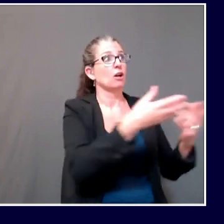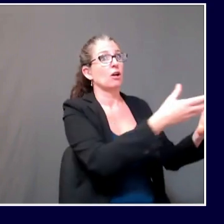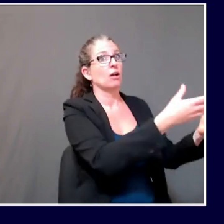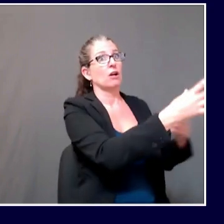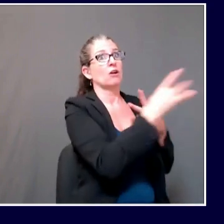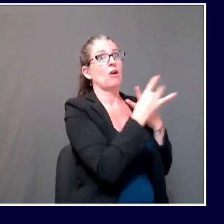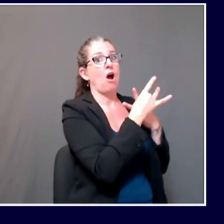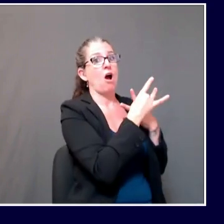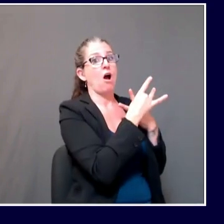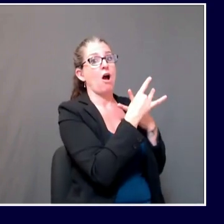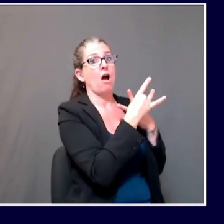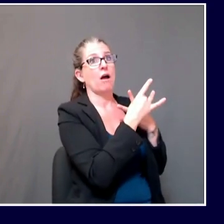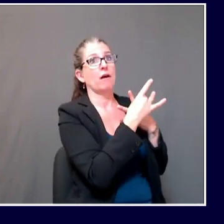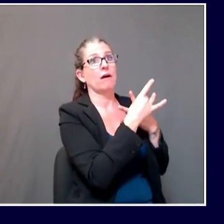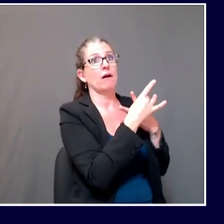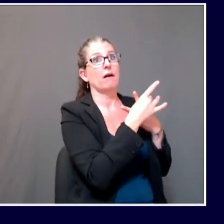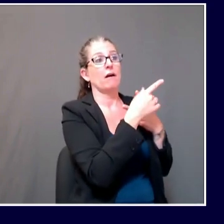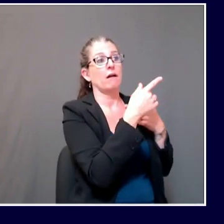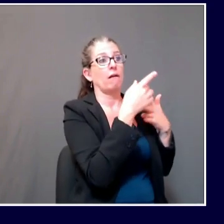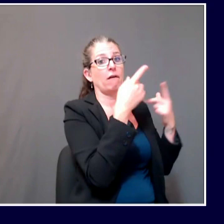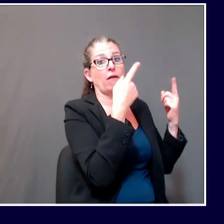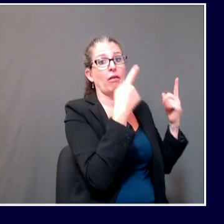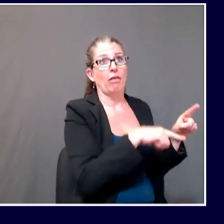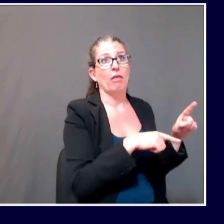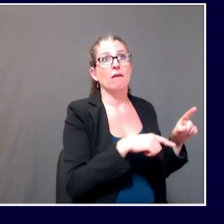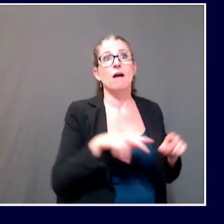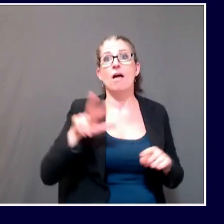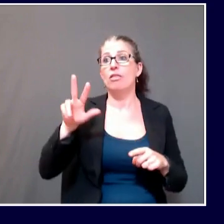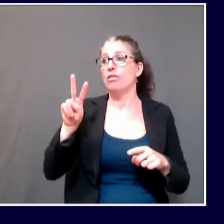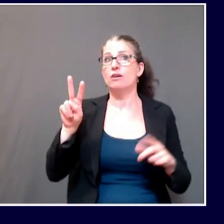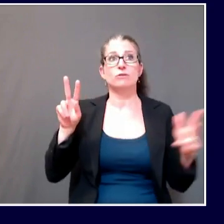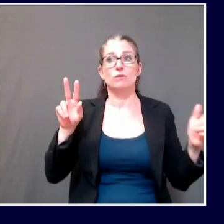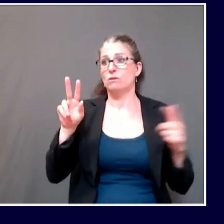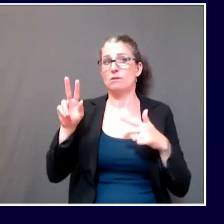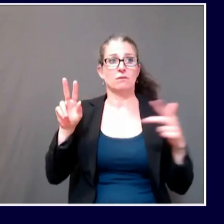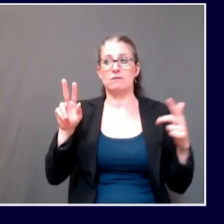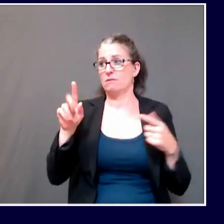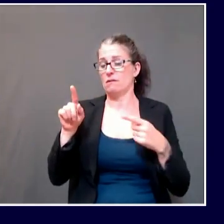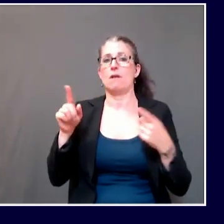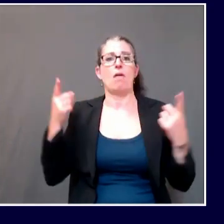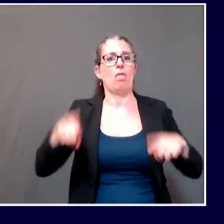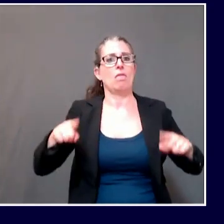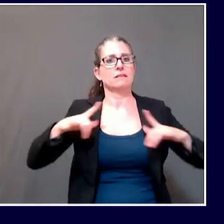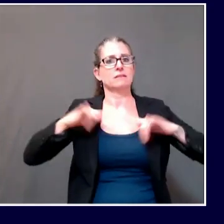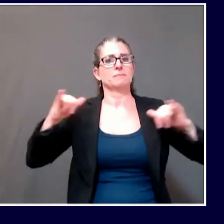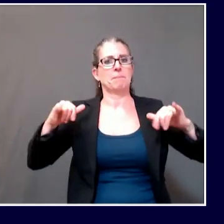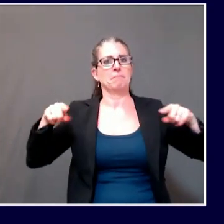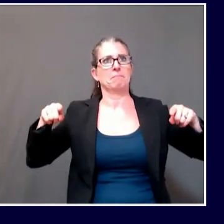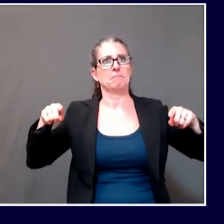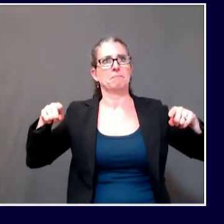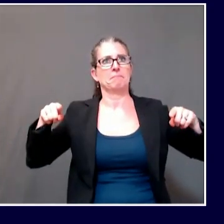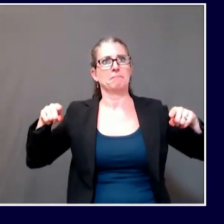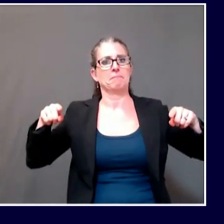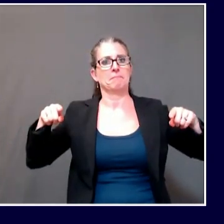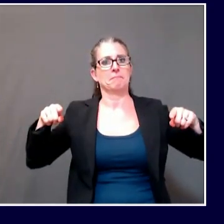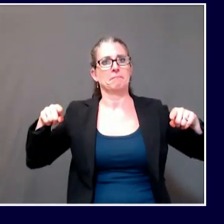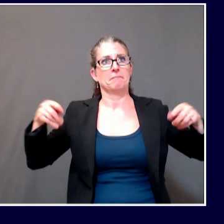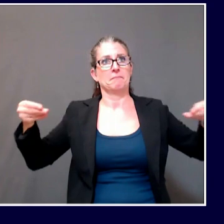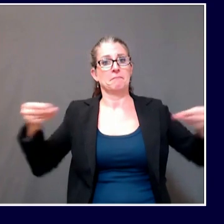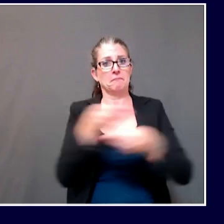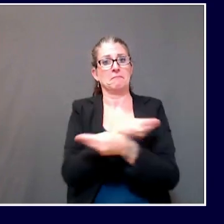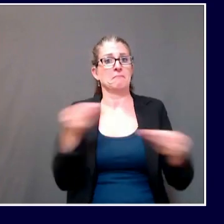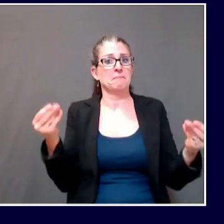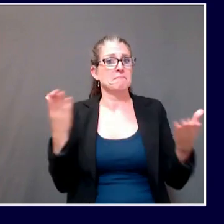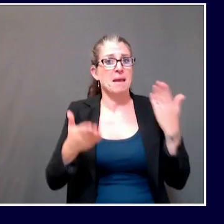that's going on? It's a good example, again, of how when you go into an outbreak investigation, you always have to think about what you're